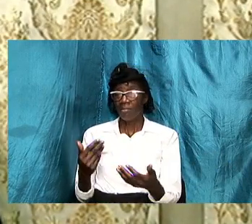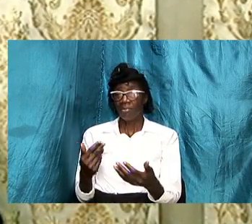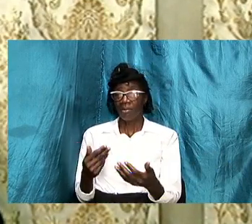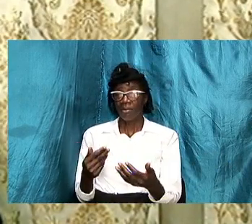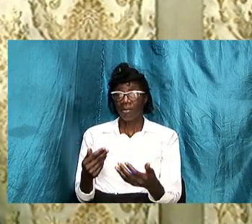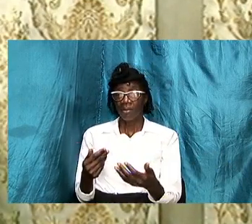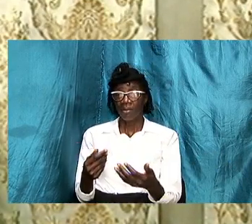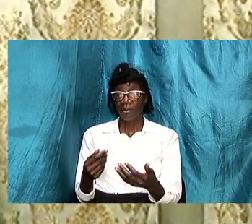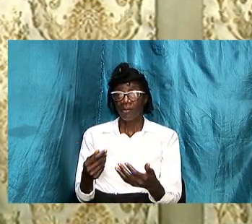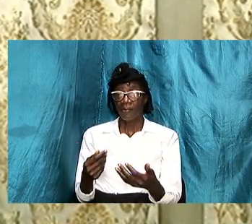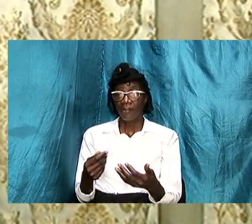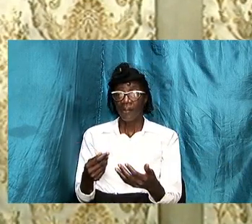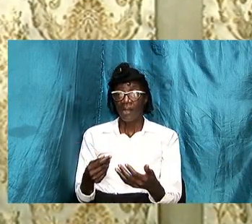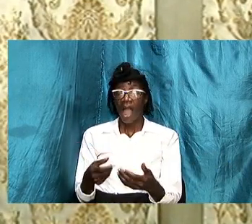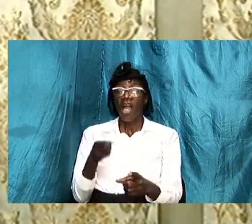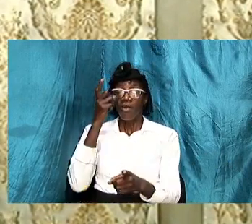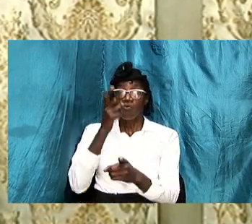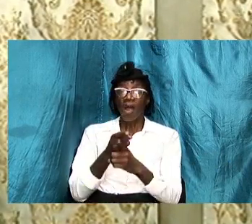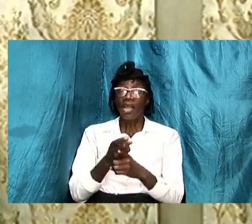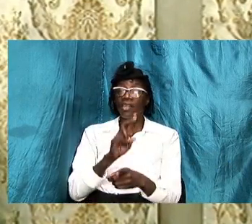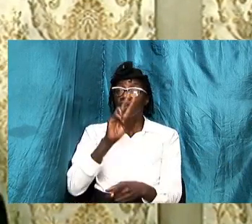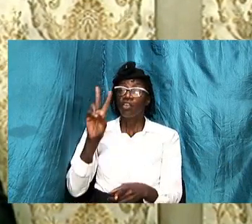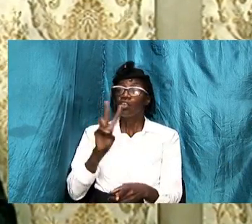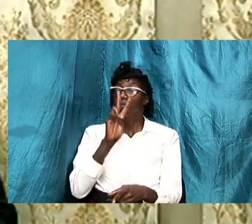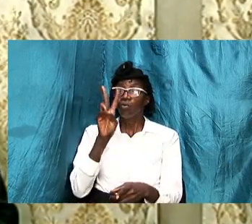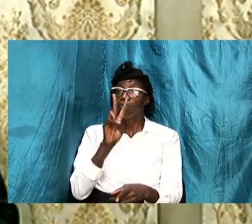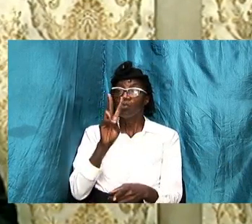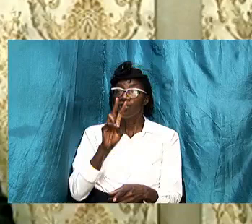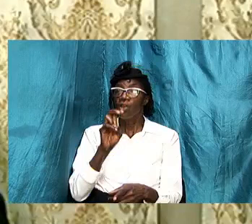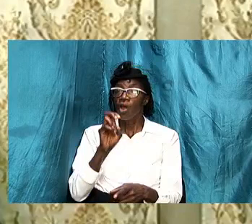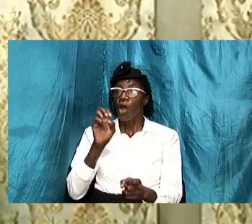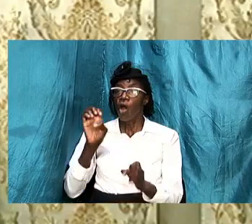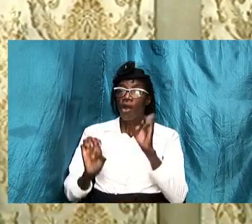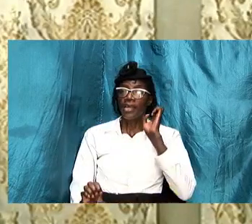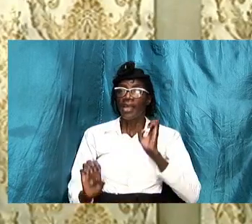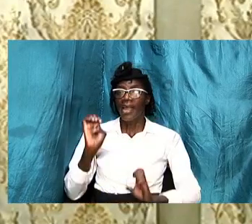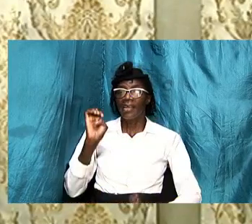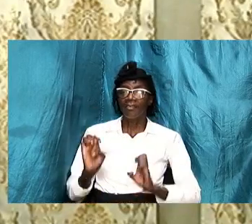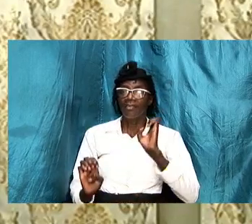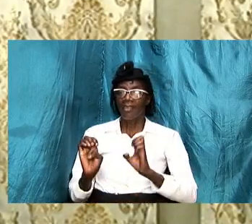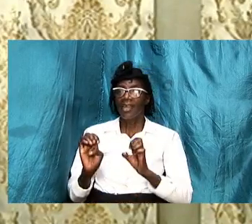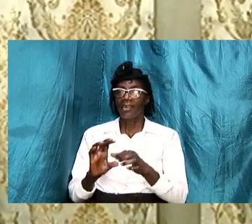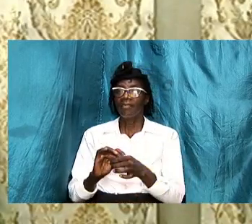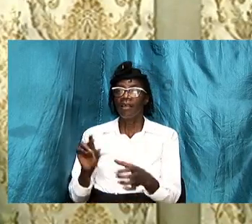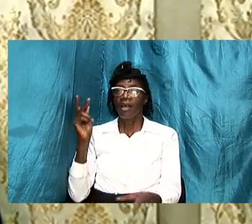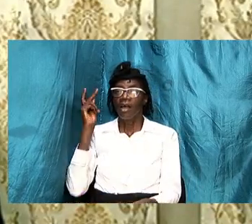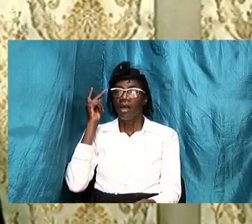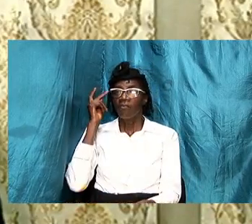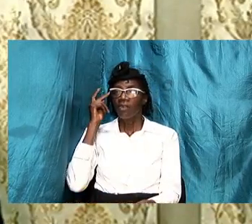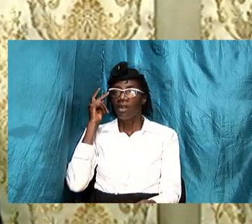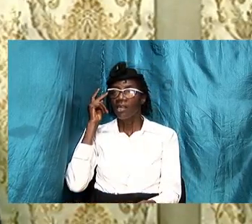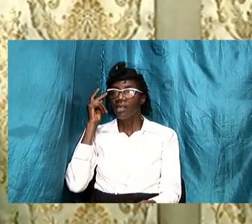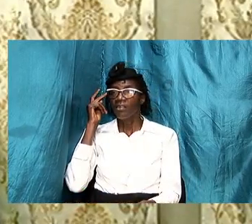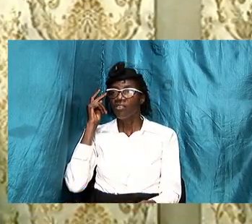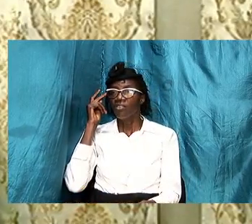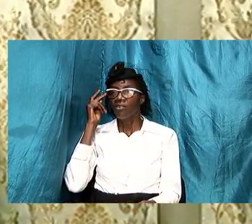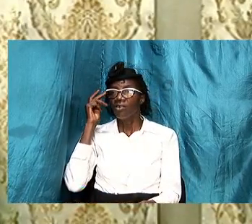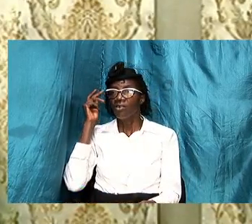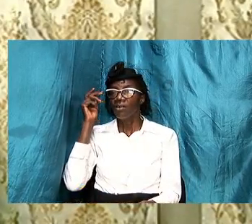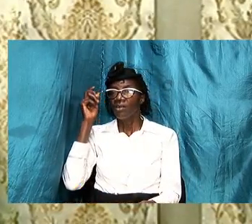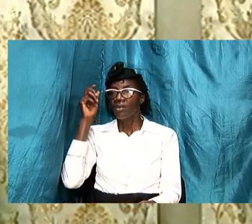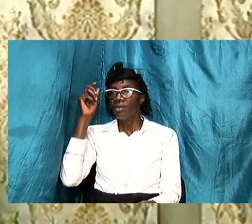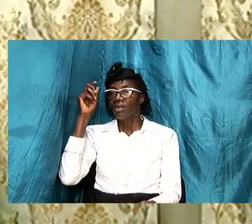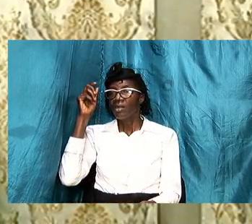the right use or the exercise of knowledge wisdom is the right